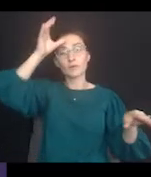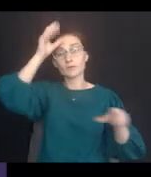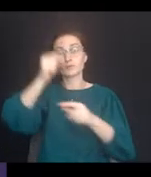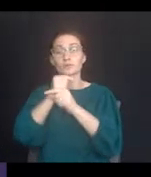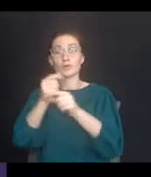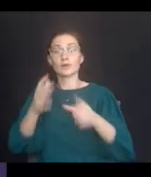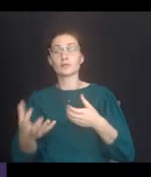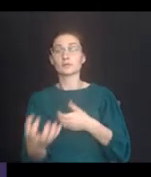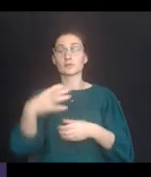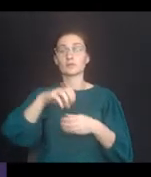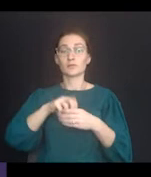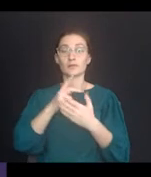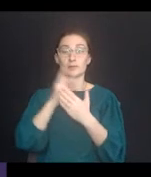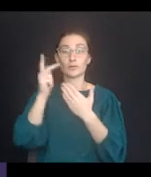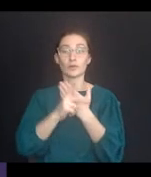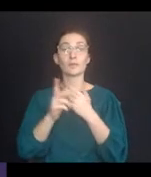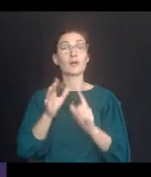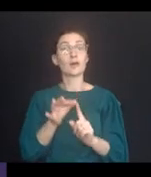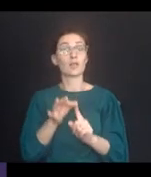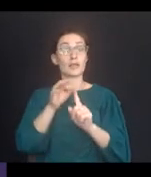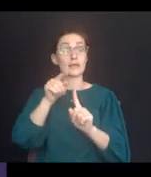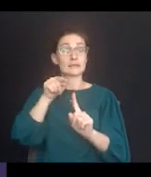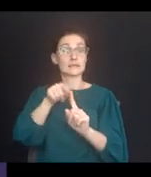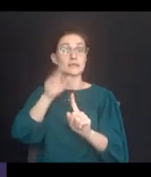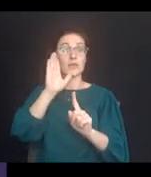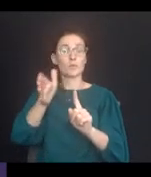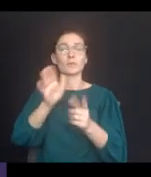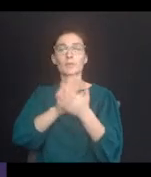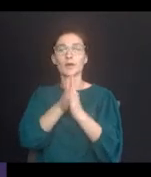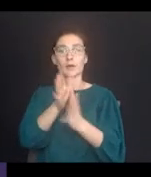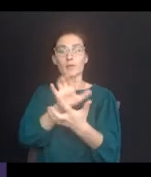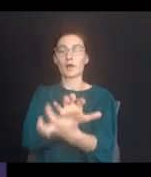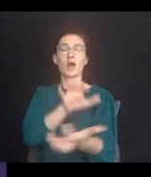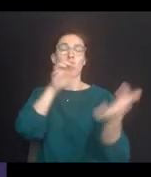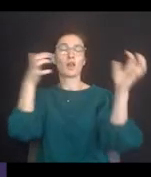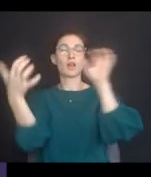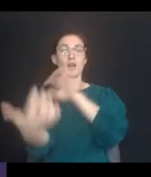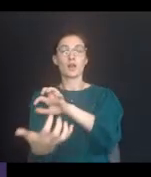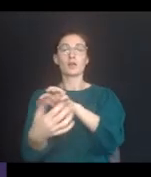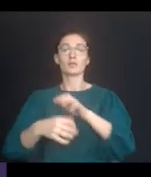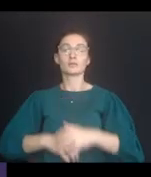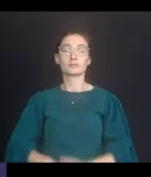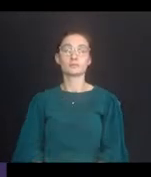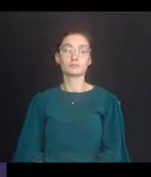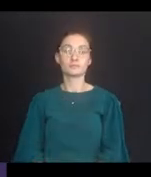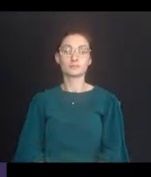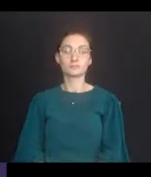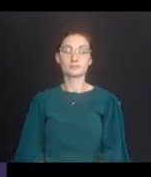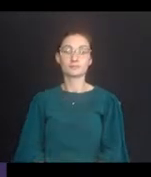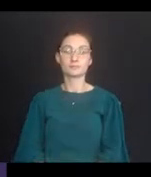disabilities into their programs unless doing so will constitute a fundamental alteration.